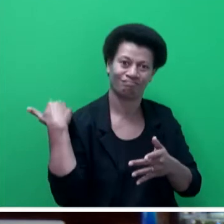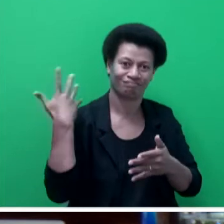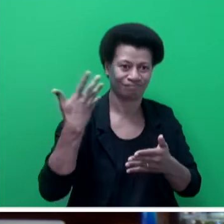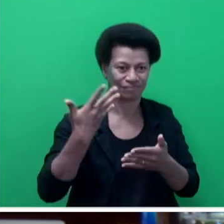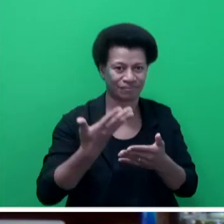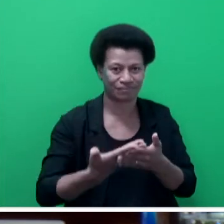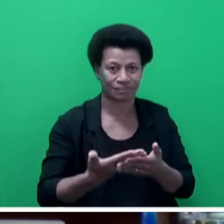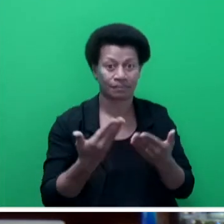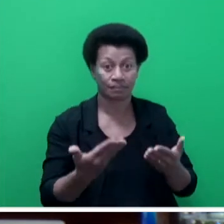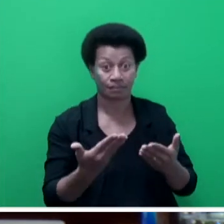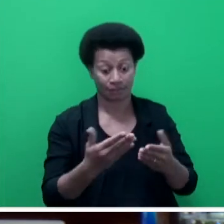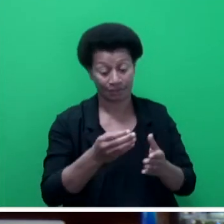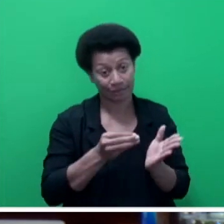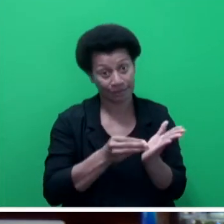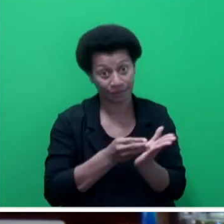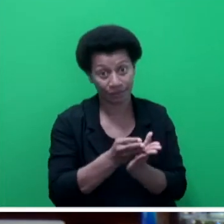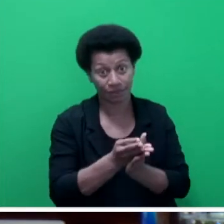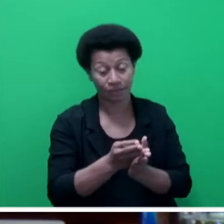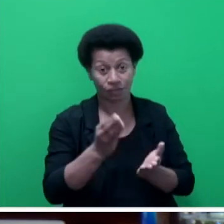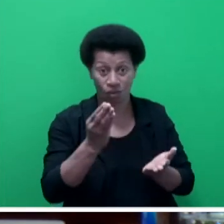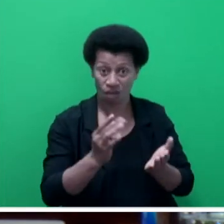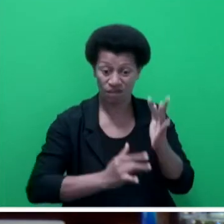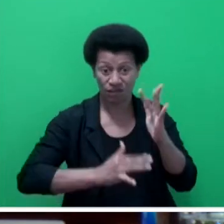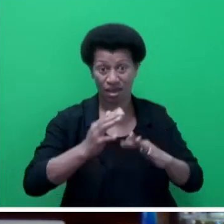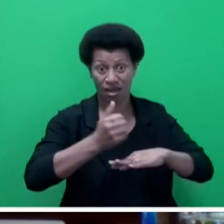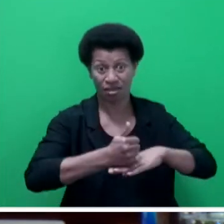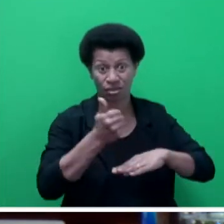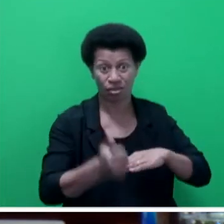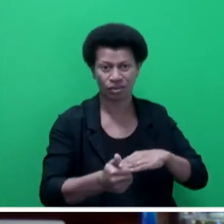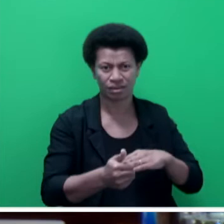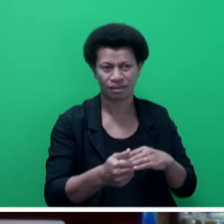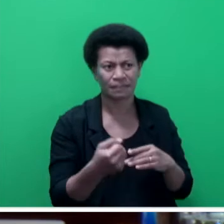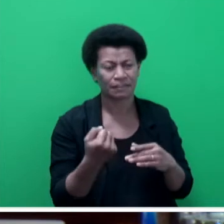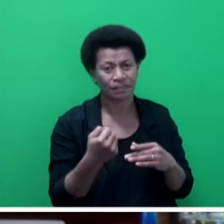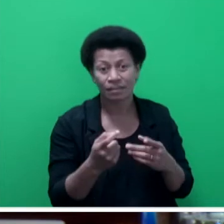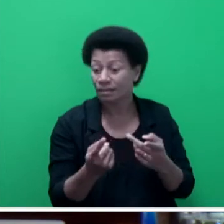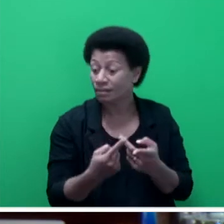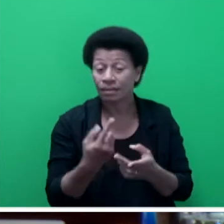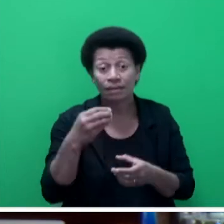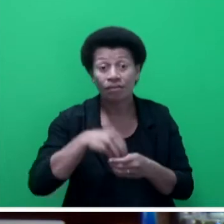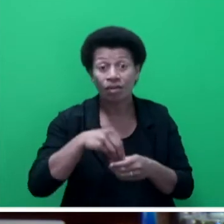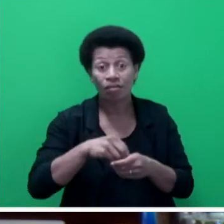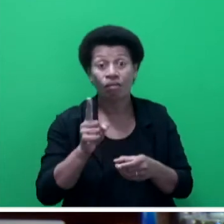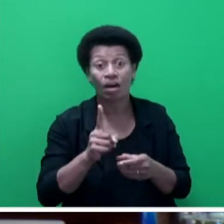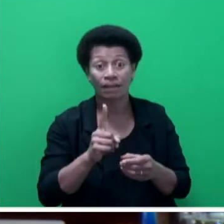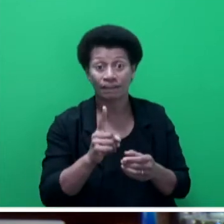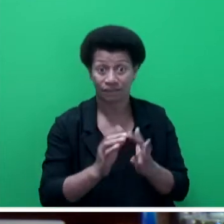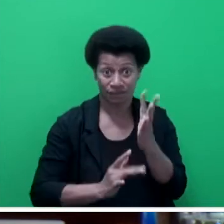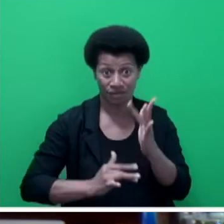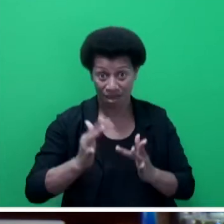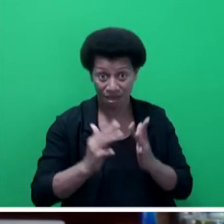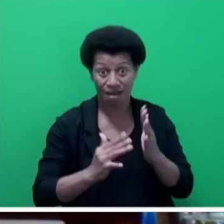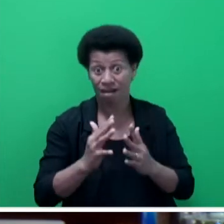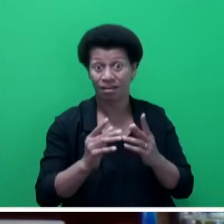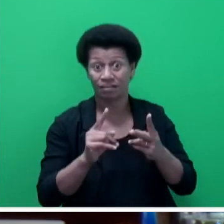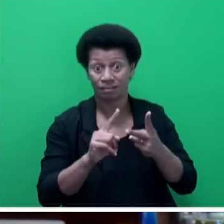services provided by the National Fire Authority no longer just involves firefighting. They are also